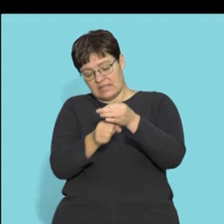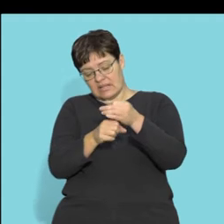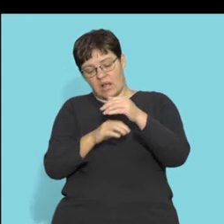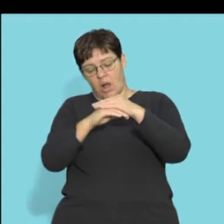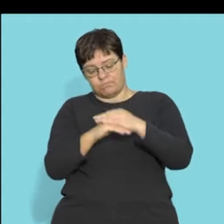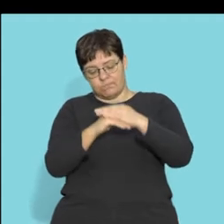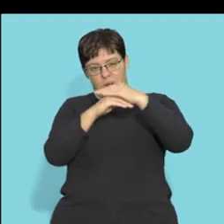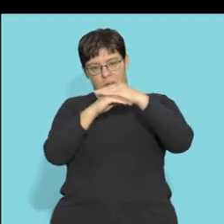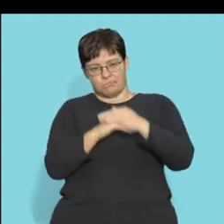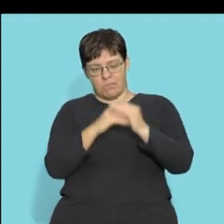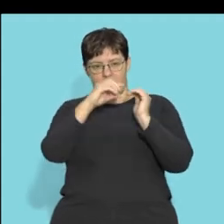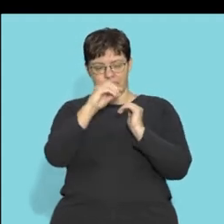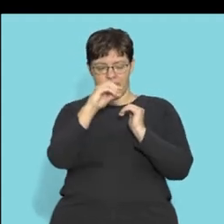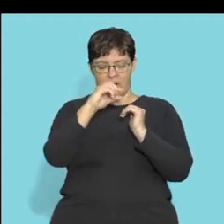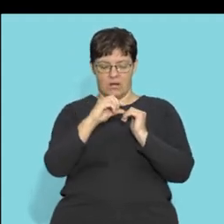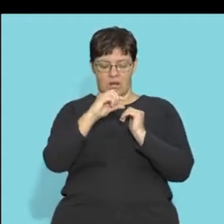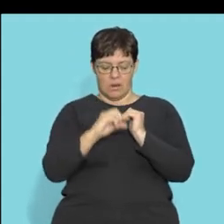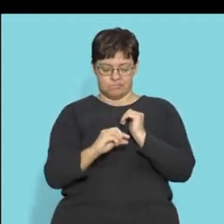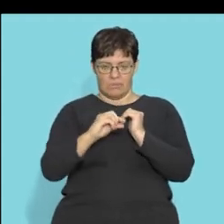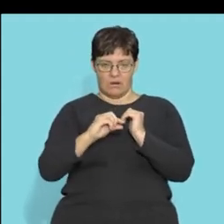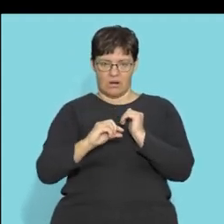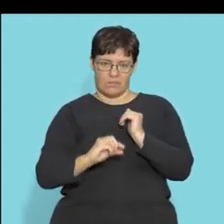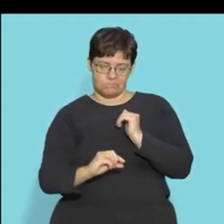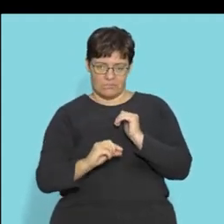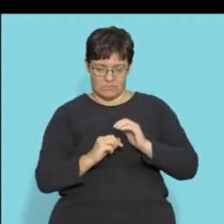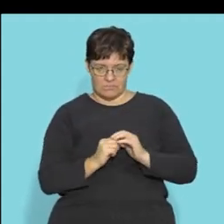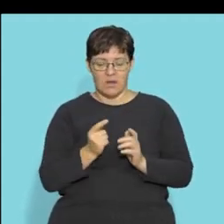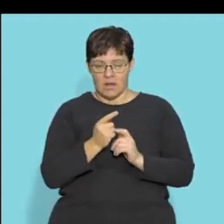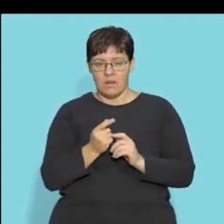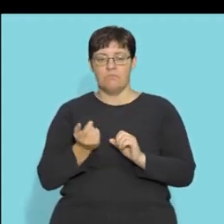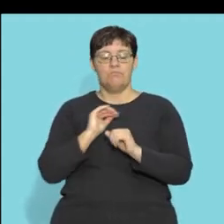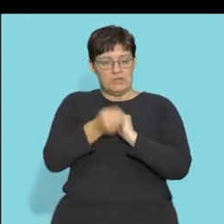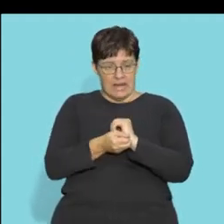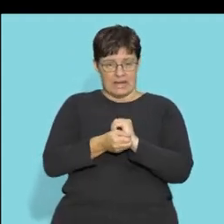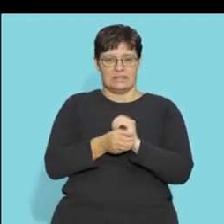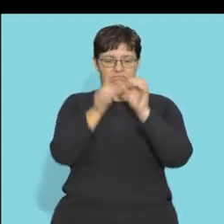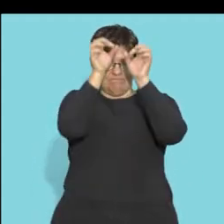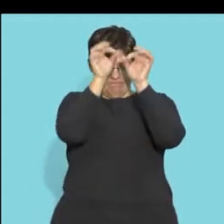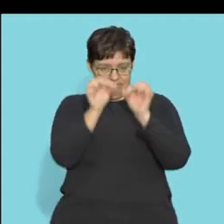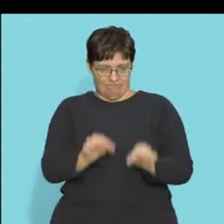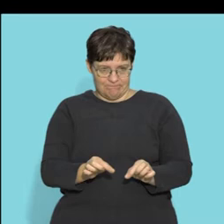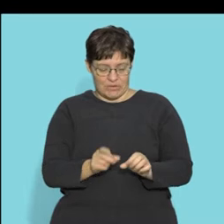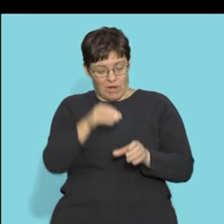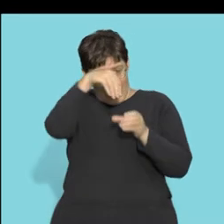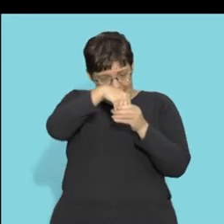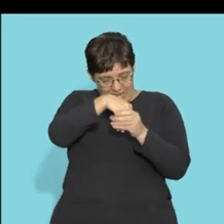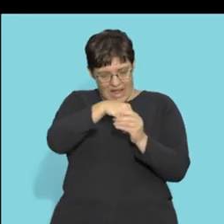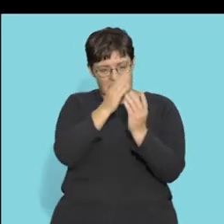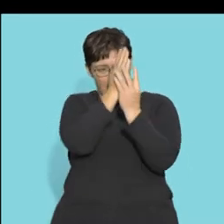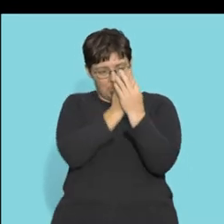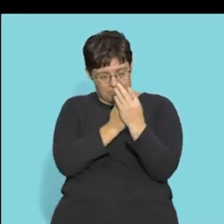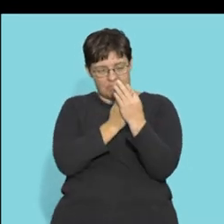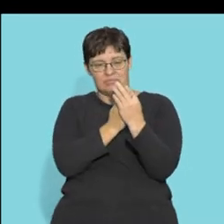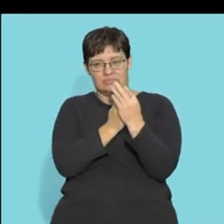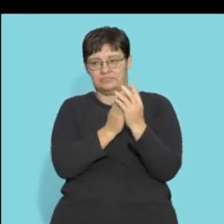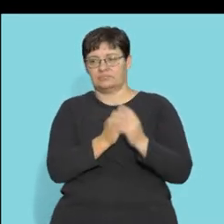Discs, like little cushions. Right. And then this is actually protecting the spinal cord. the spinal cord is in